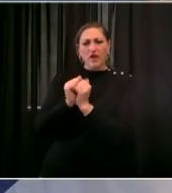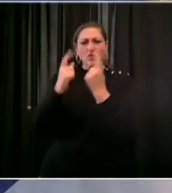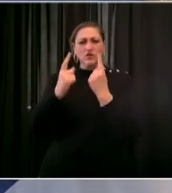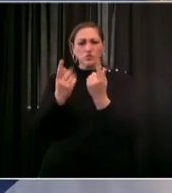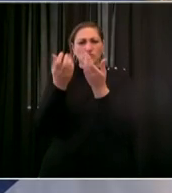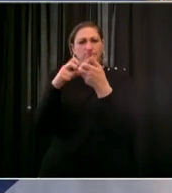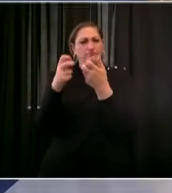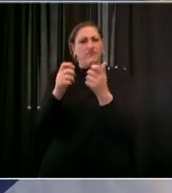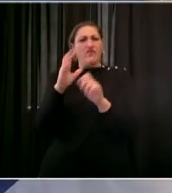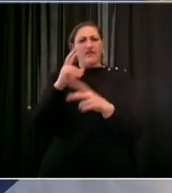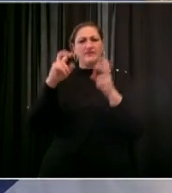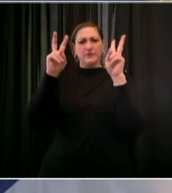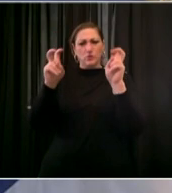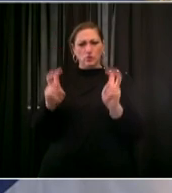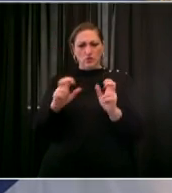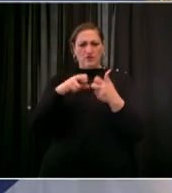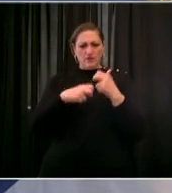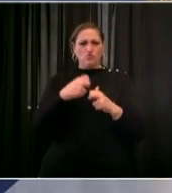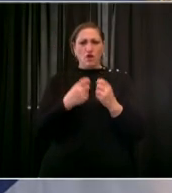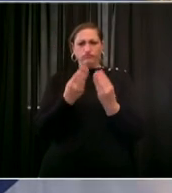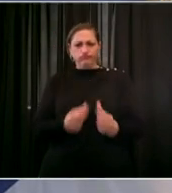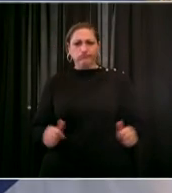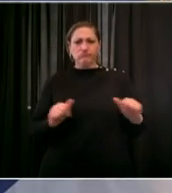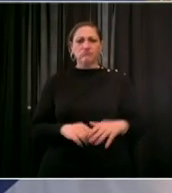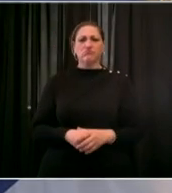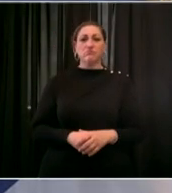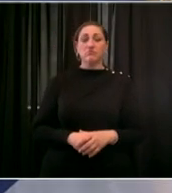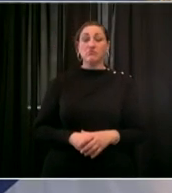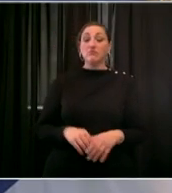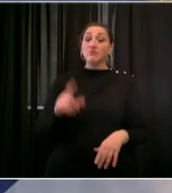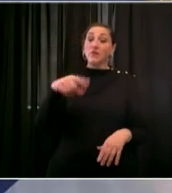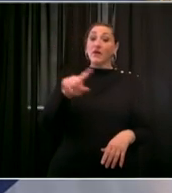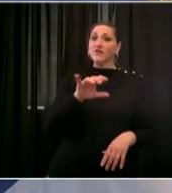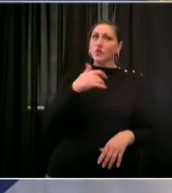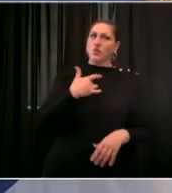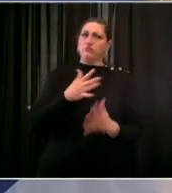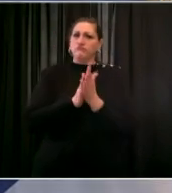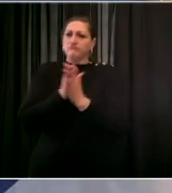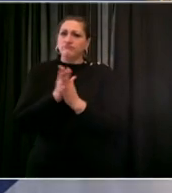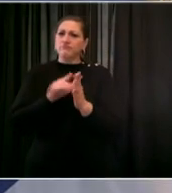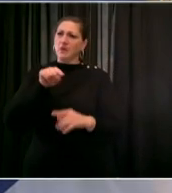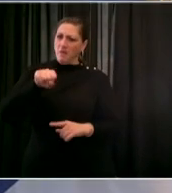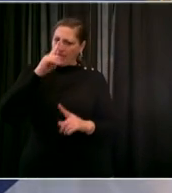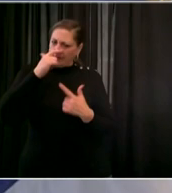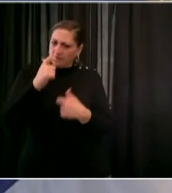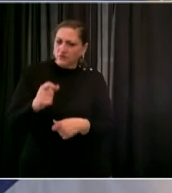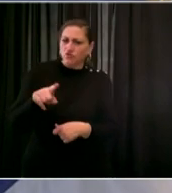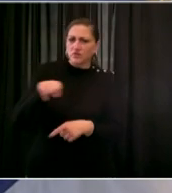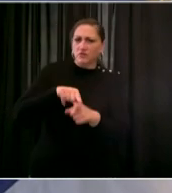joining up with groups like new york cares a volunteering organization that does great work for our city